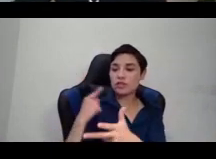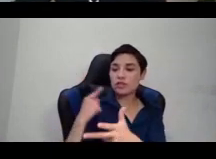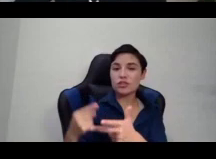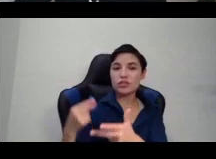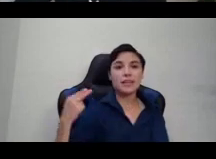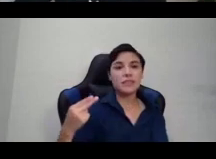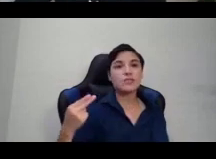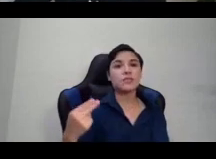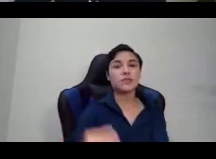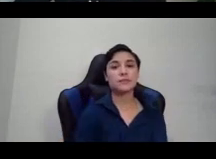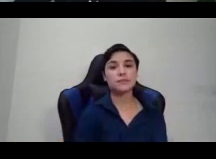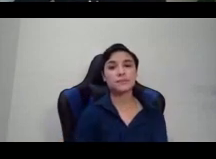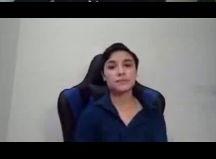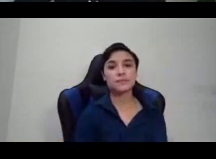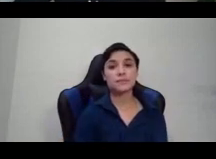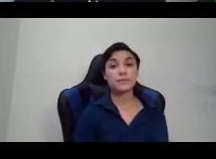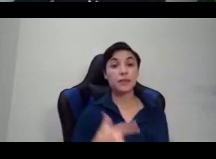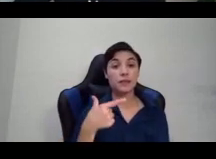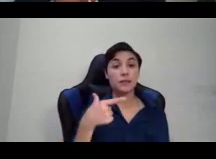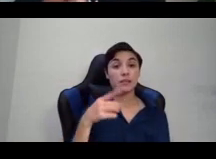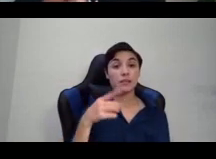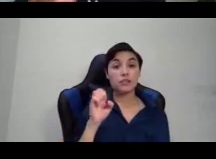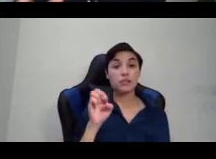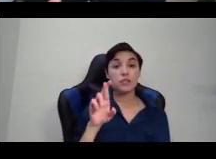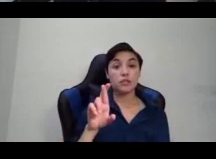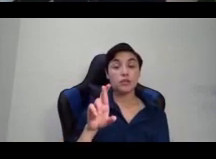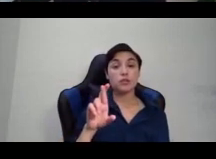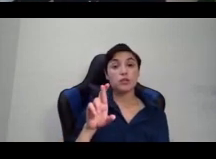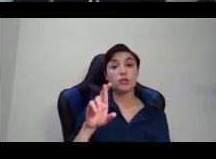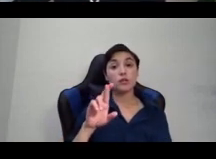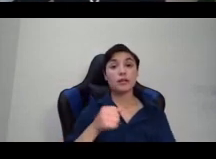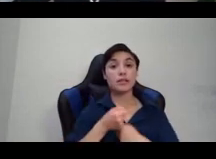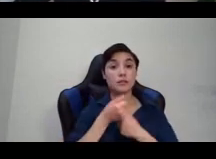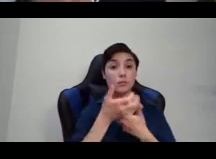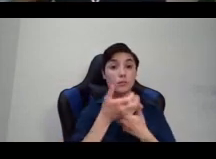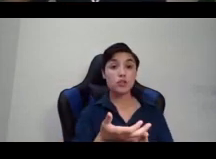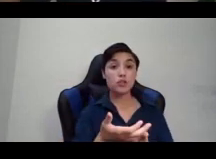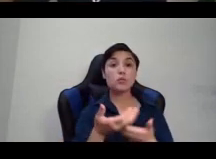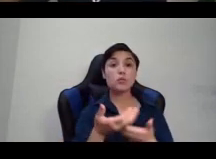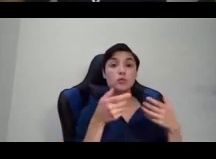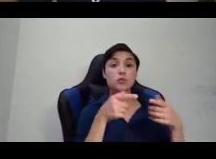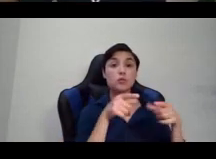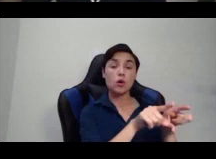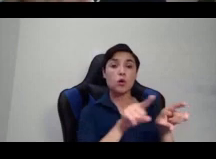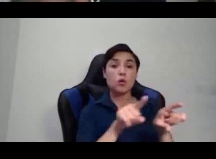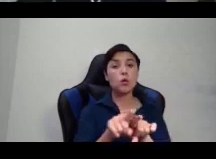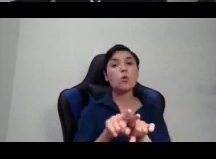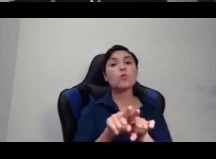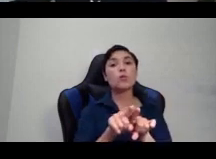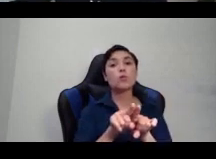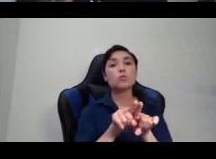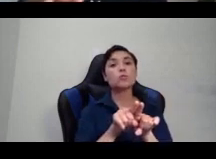Gender expression was also legislated and stratified and